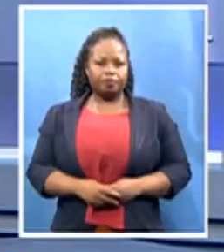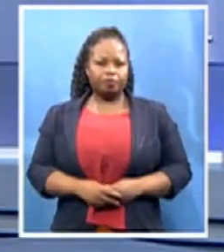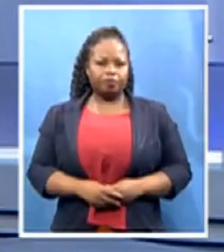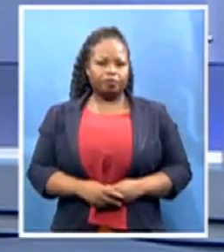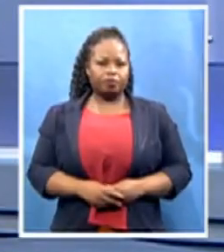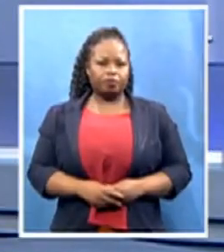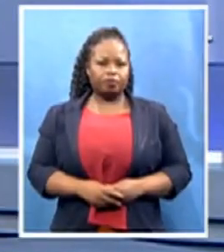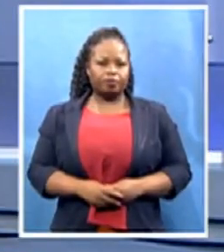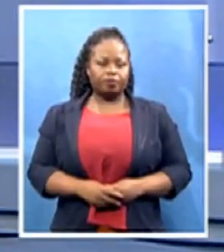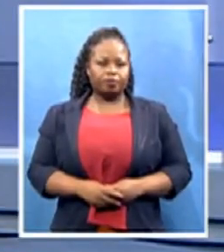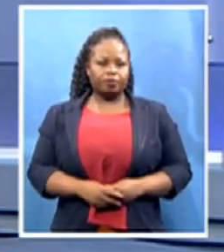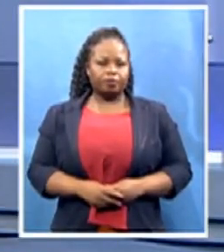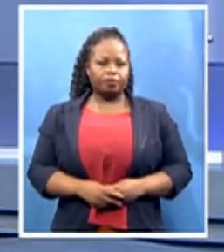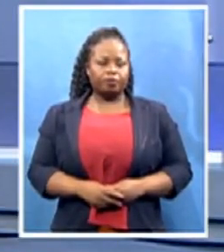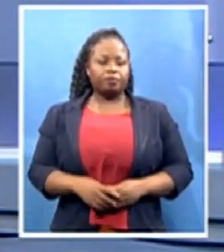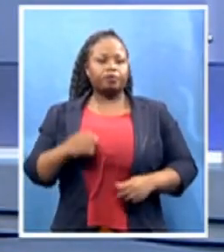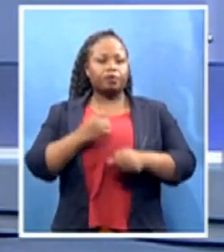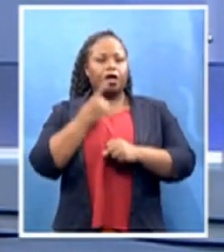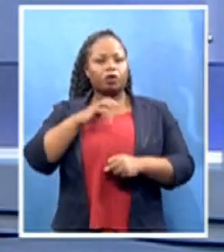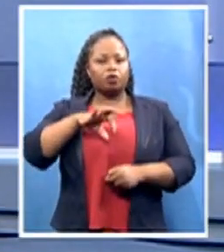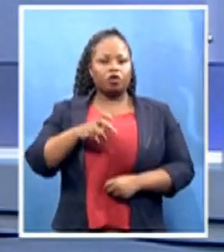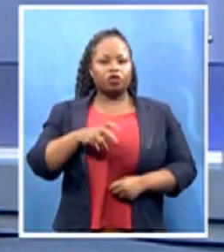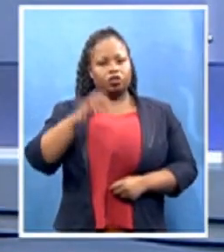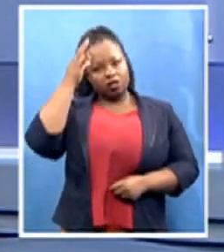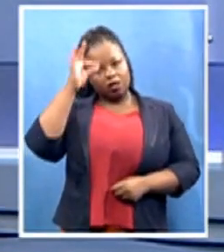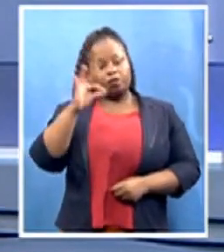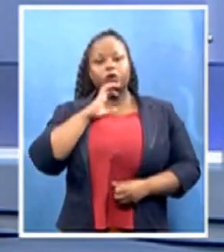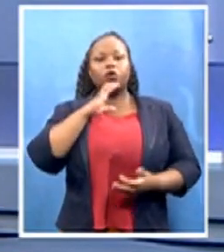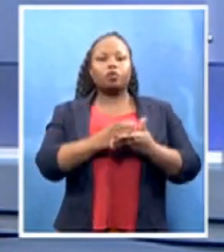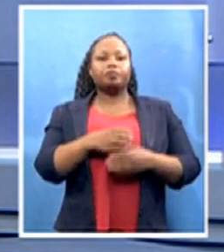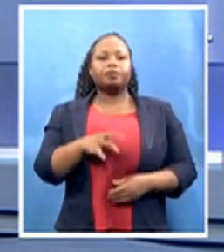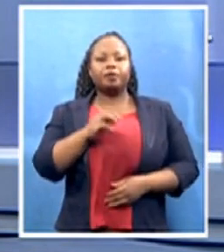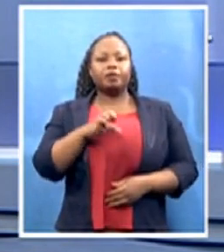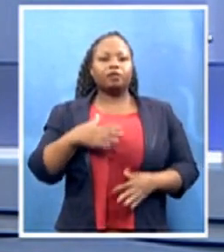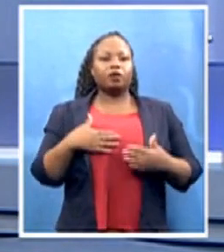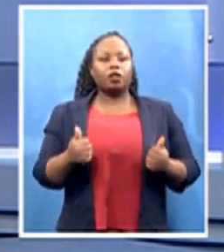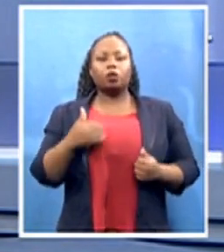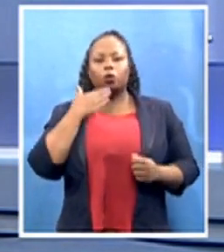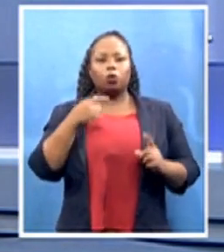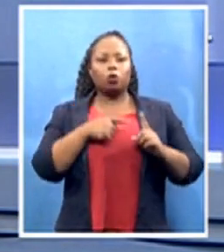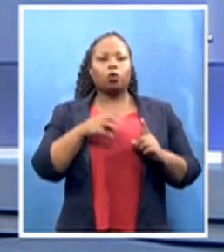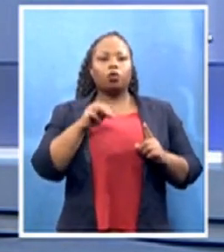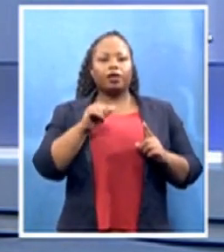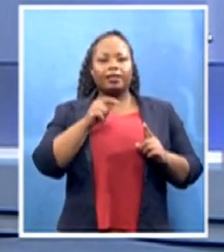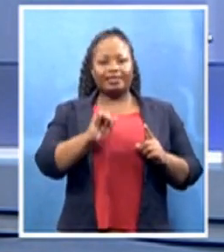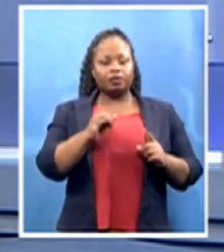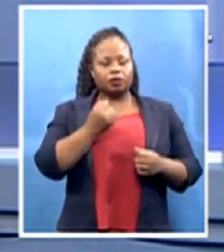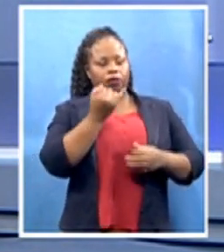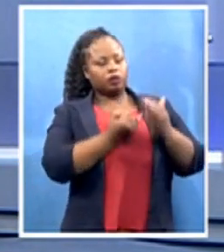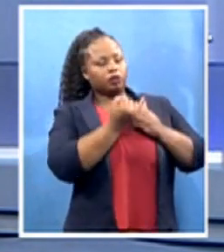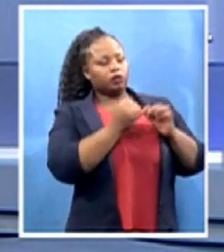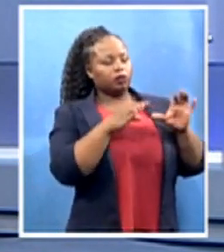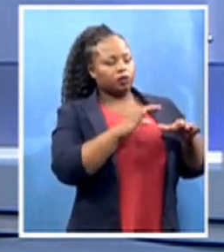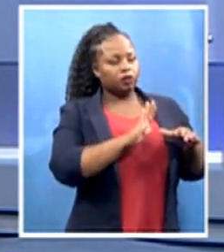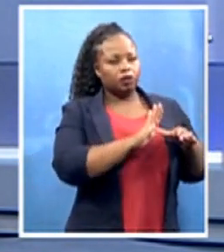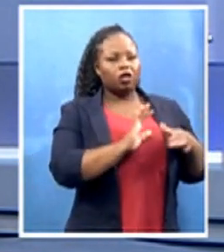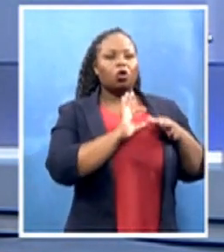The government has confirmed that MEC for Health, Dr. Nomatemba Mukheti, is currently in self-isolation at home after she tested positive for